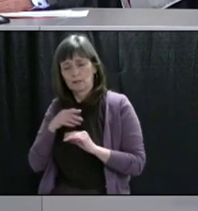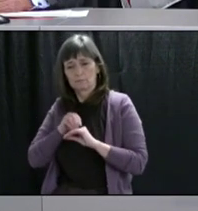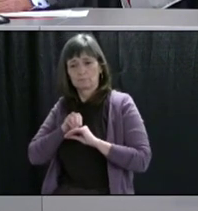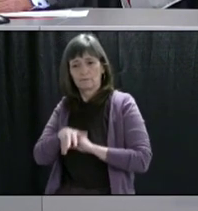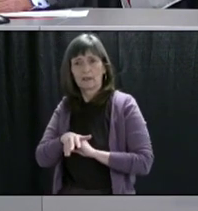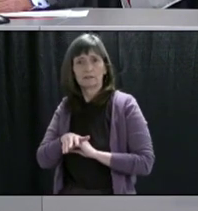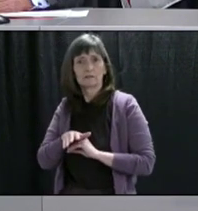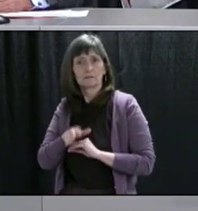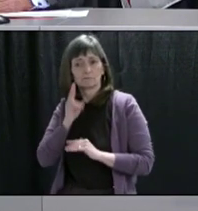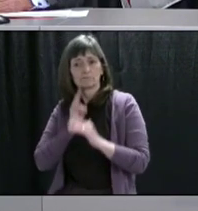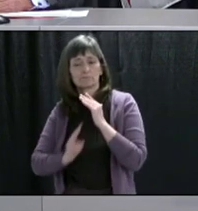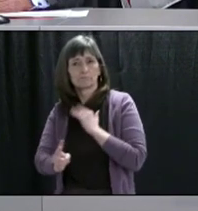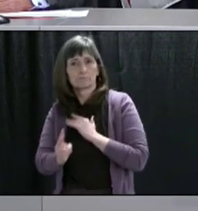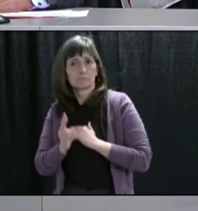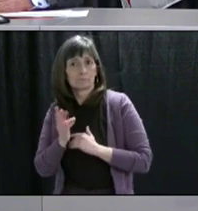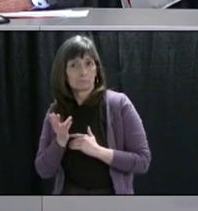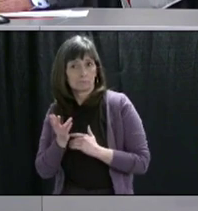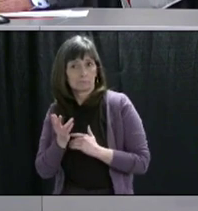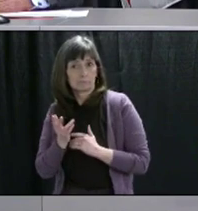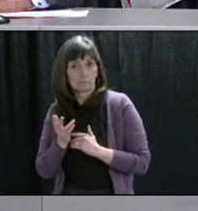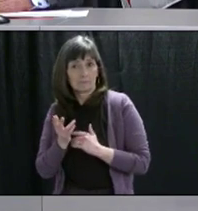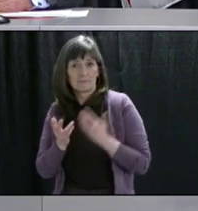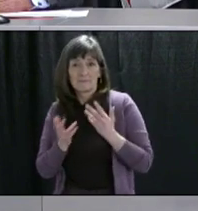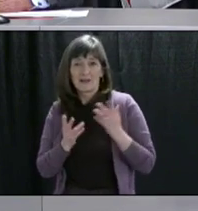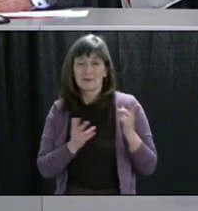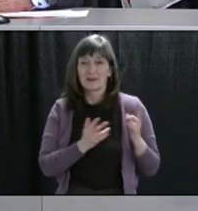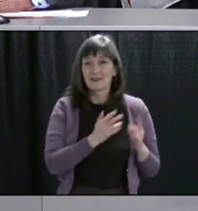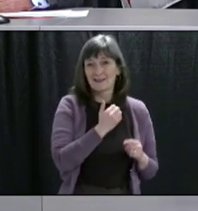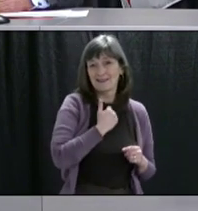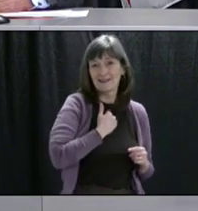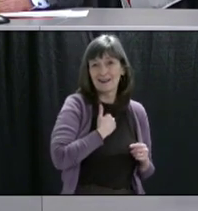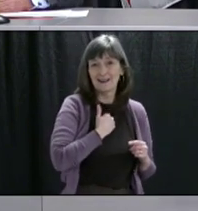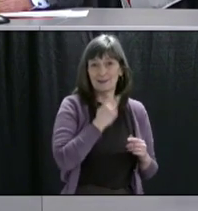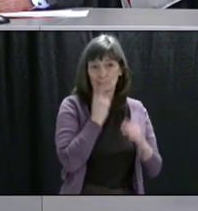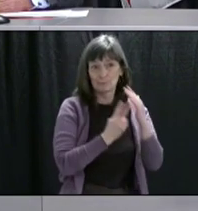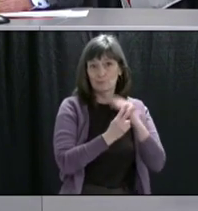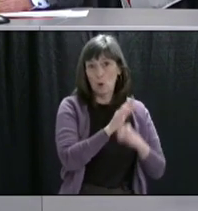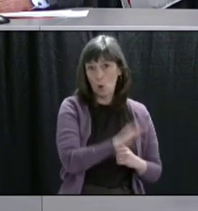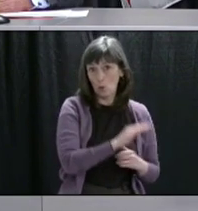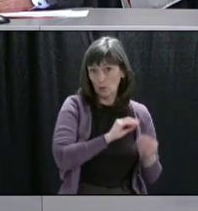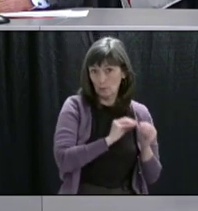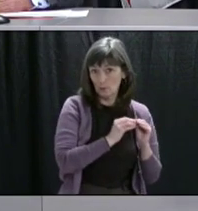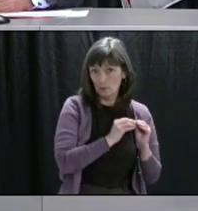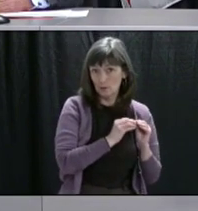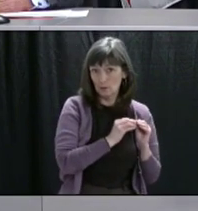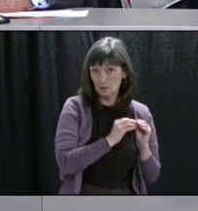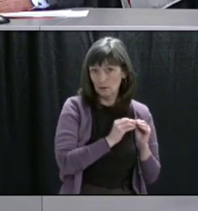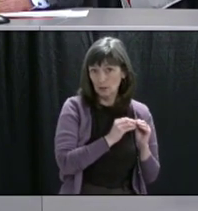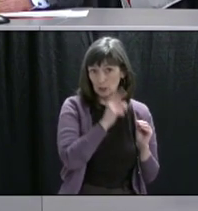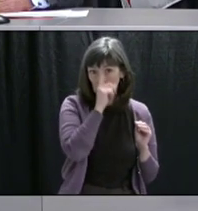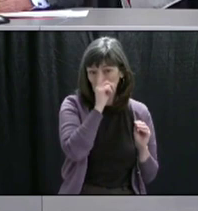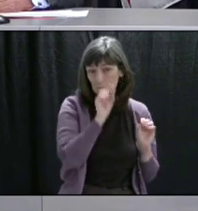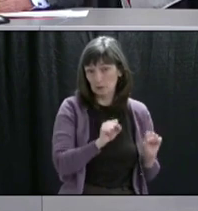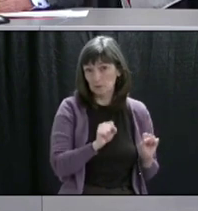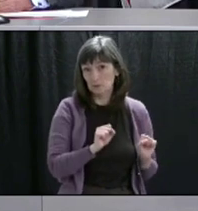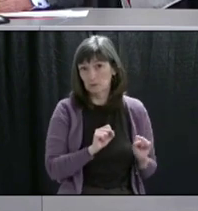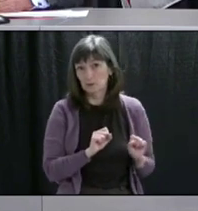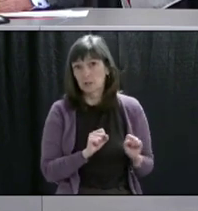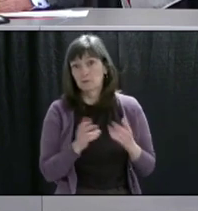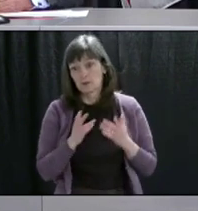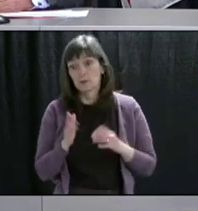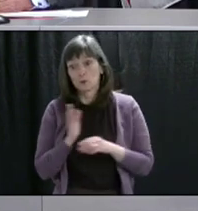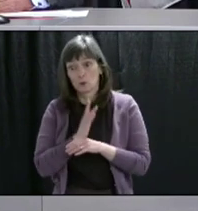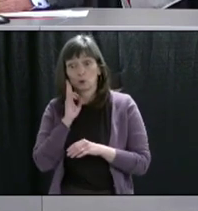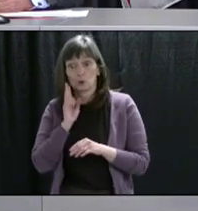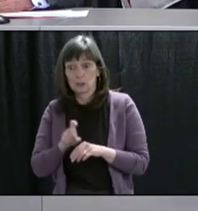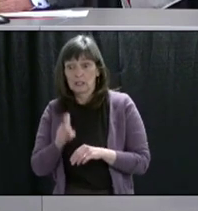scenarios and whether you think they might be underestimating the actual number of hospitalizations and demand on the ICU that we see here if